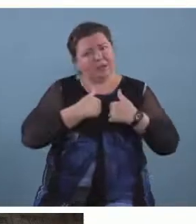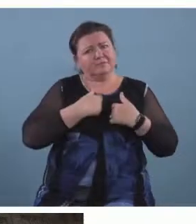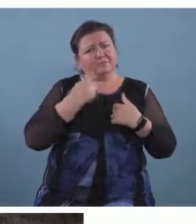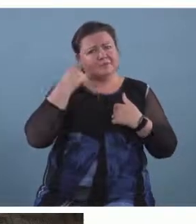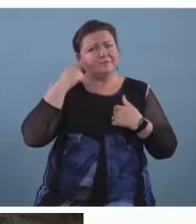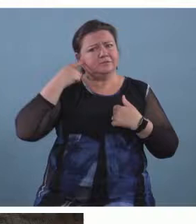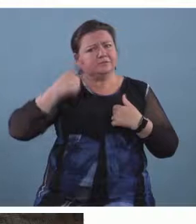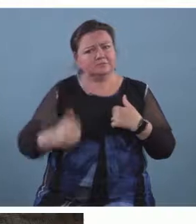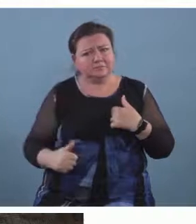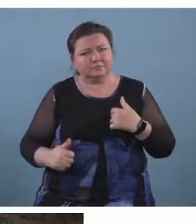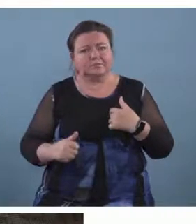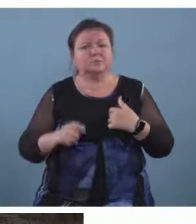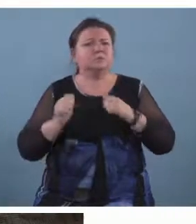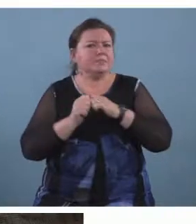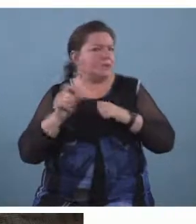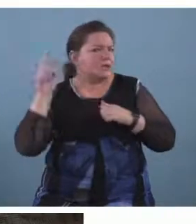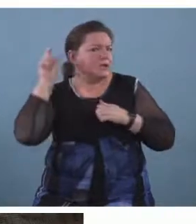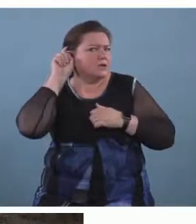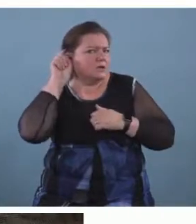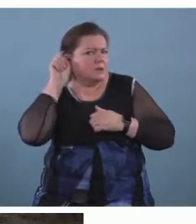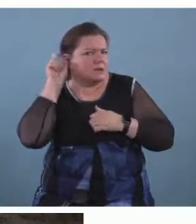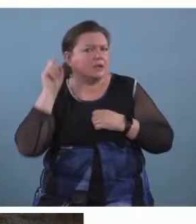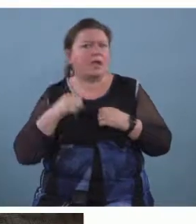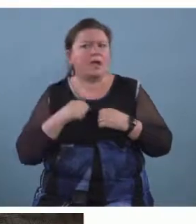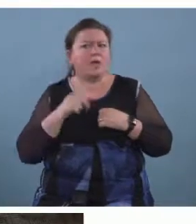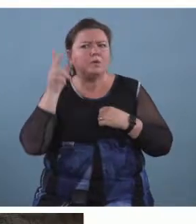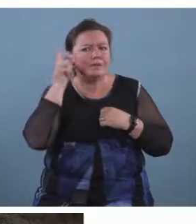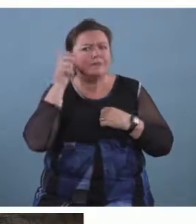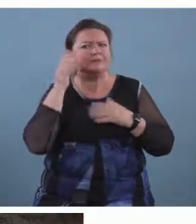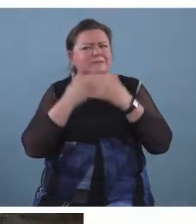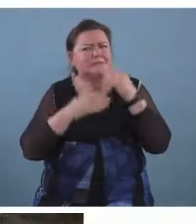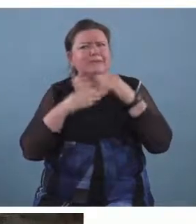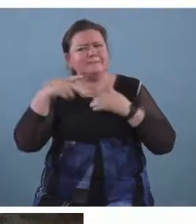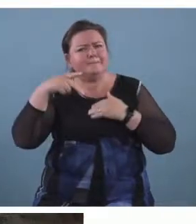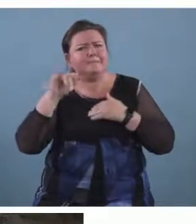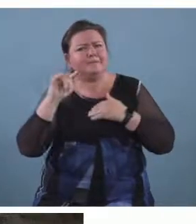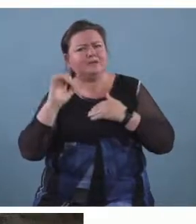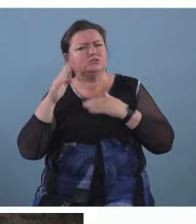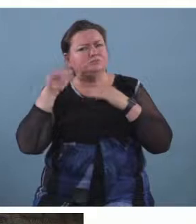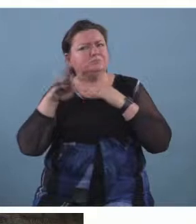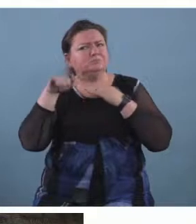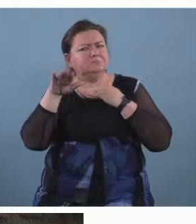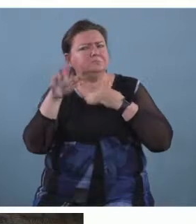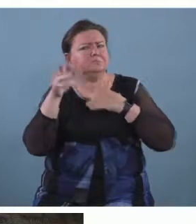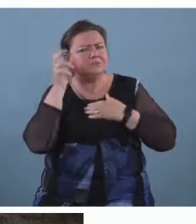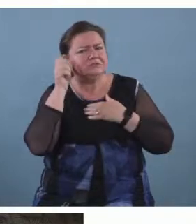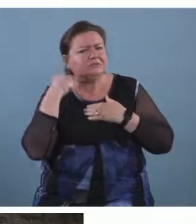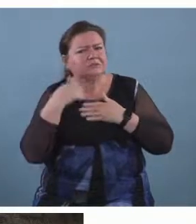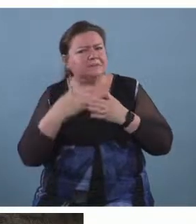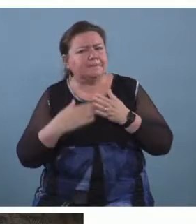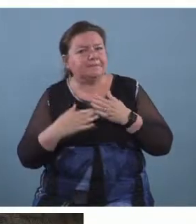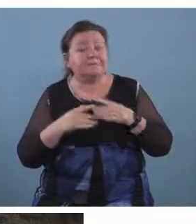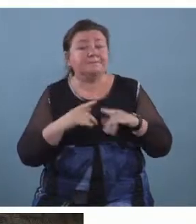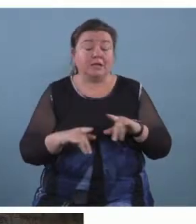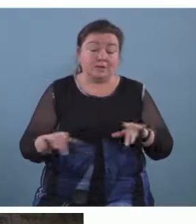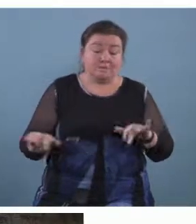my um hearing aids i'm going to hear some pitch and um what i find is that when i'm playing the piano i can